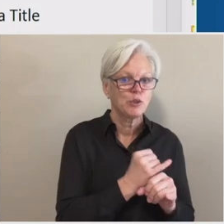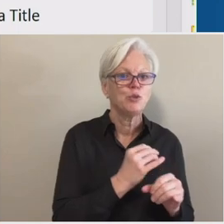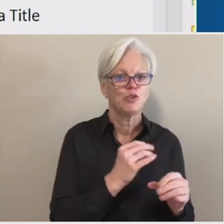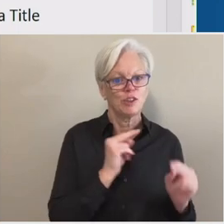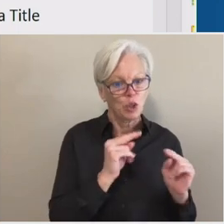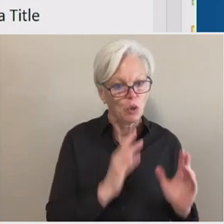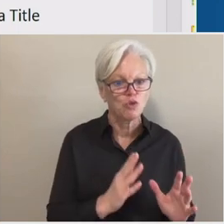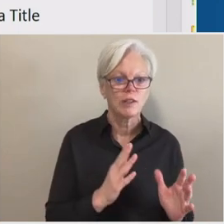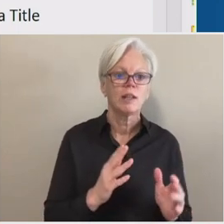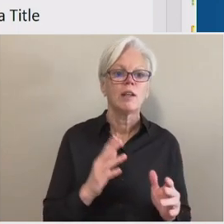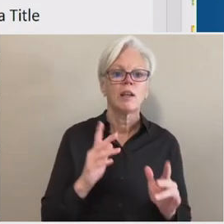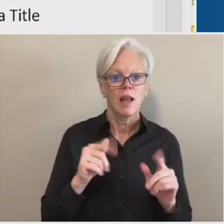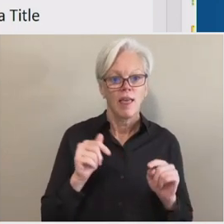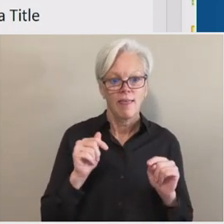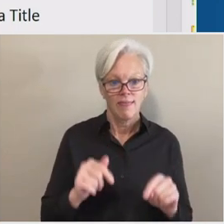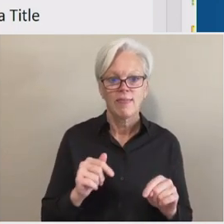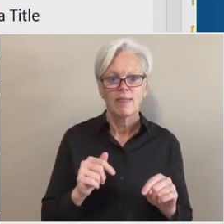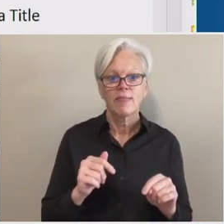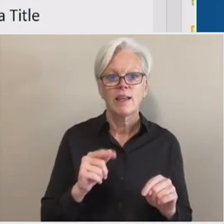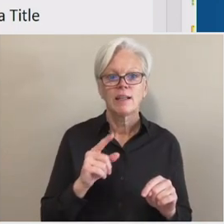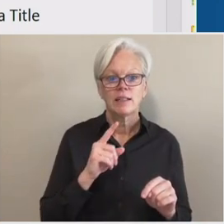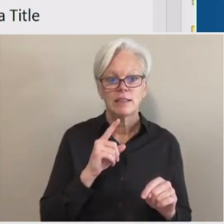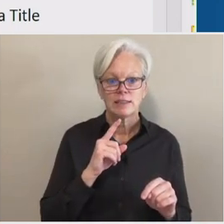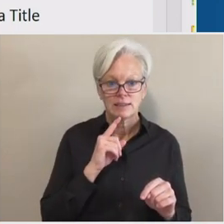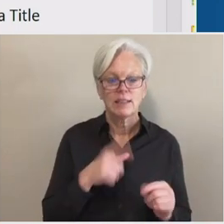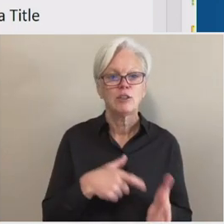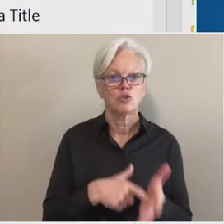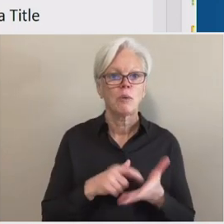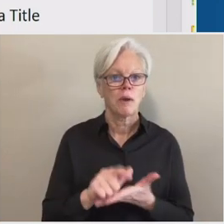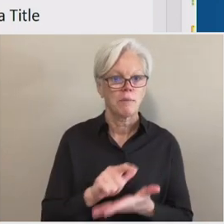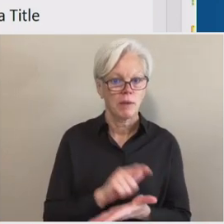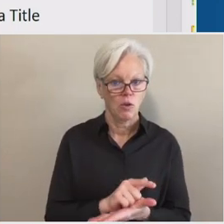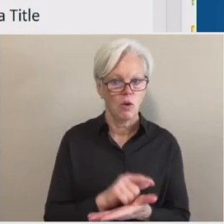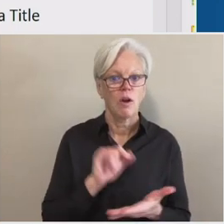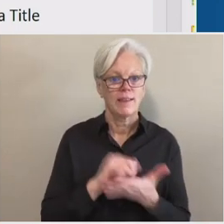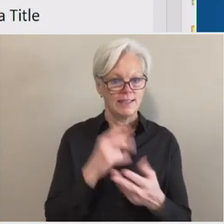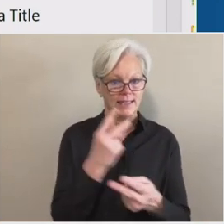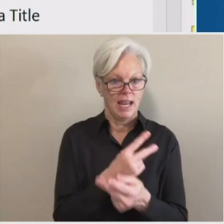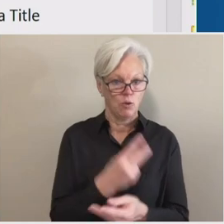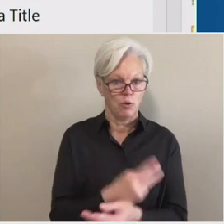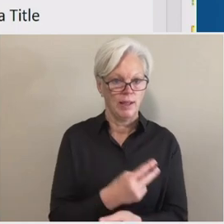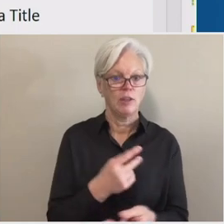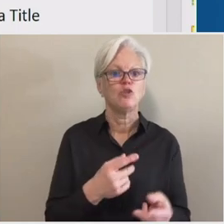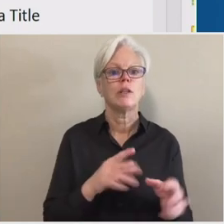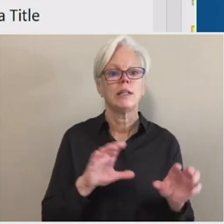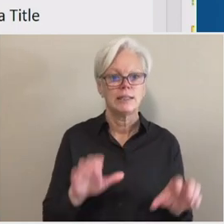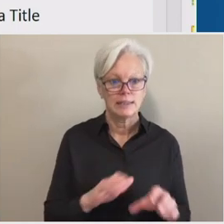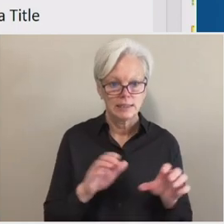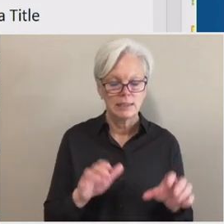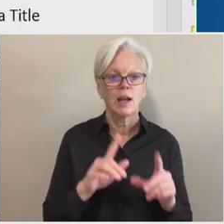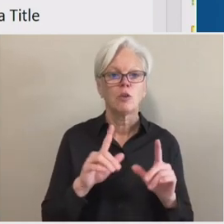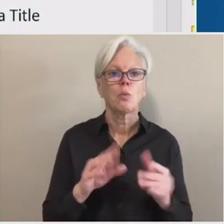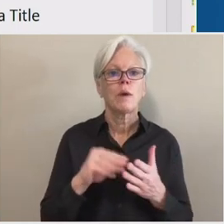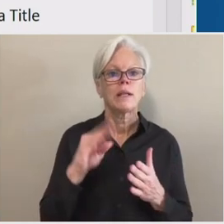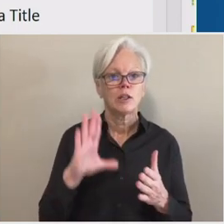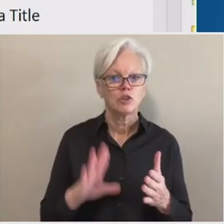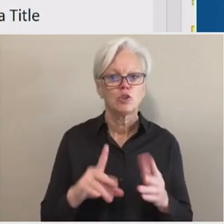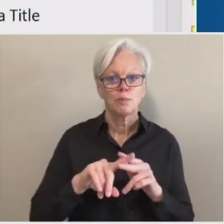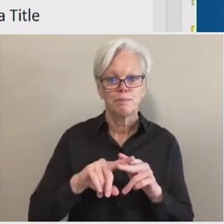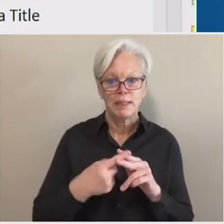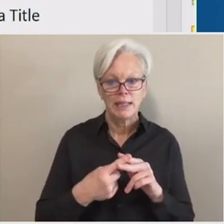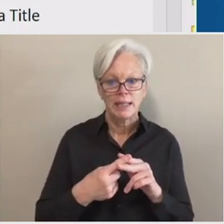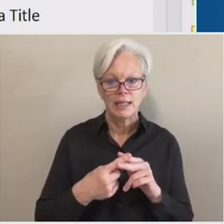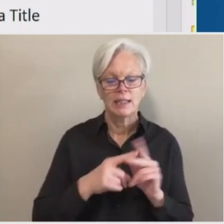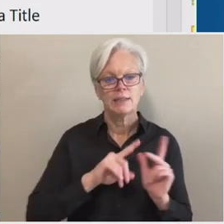this is a, uh, statutorily required, uh, calculation, uh, that is performed when a student, uh, begins attendance